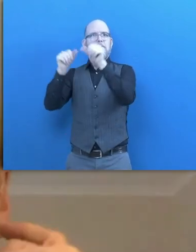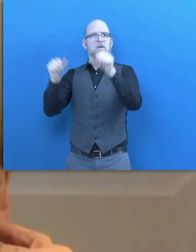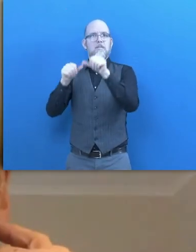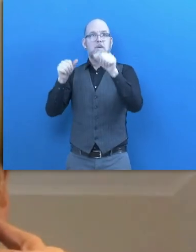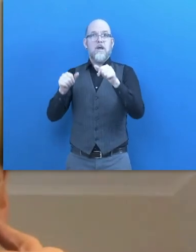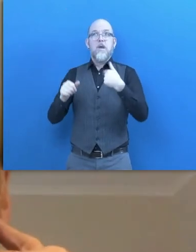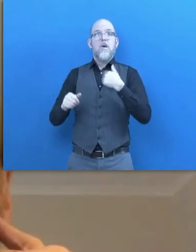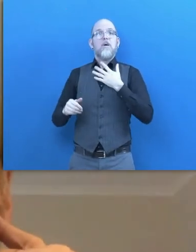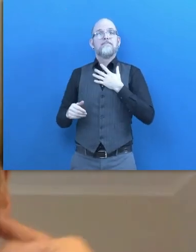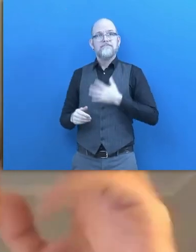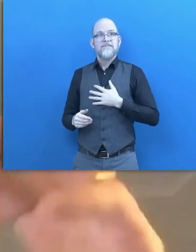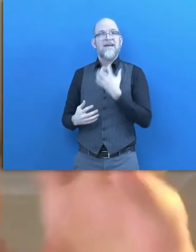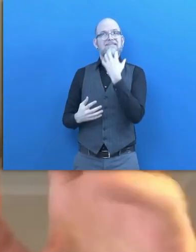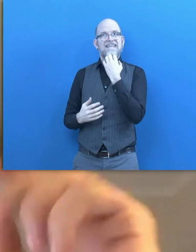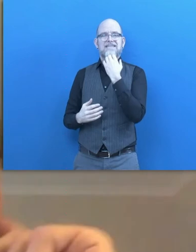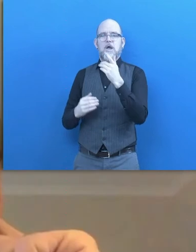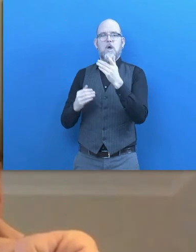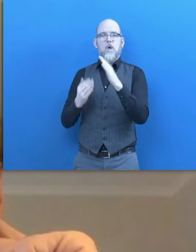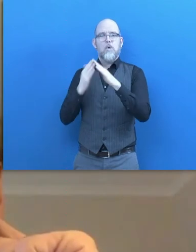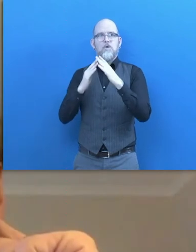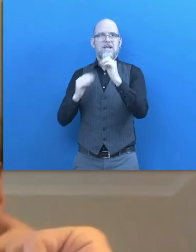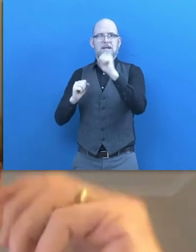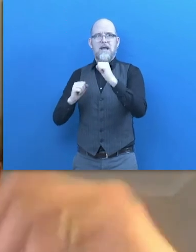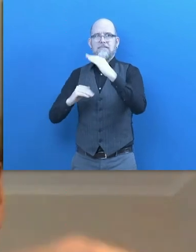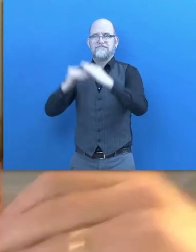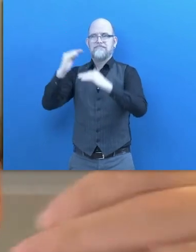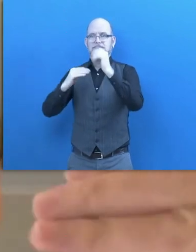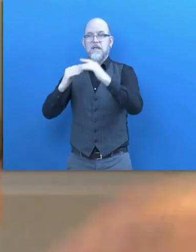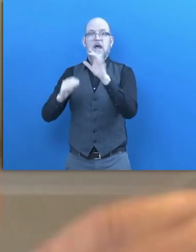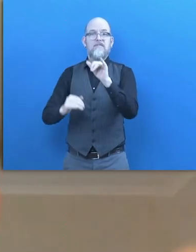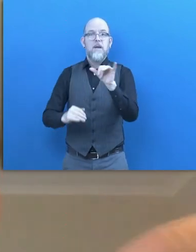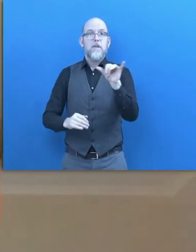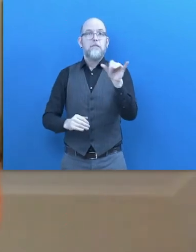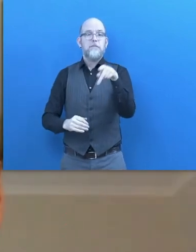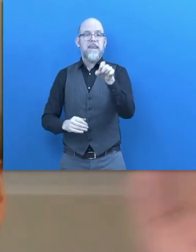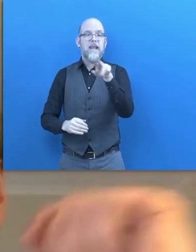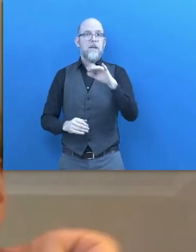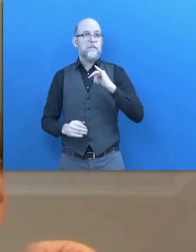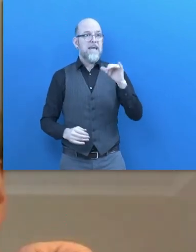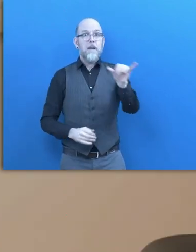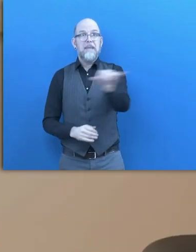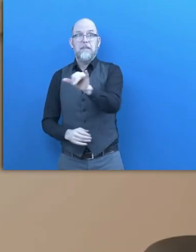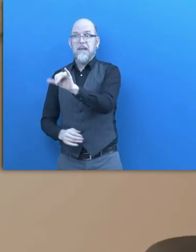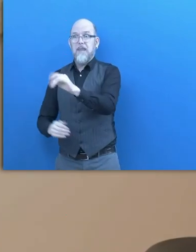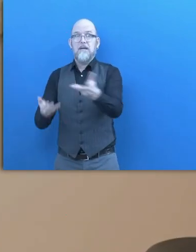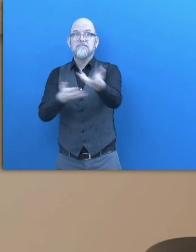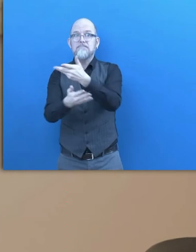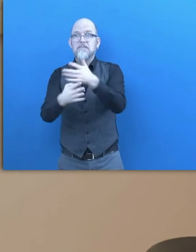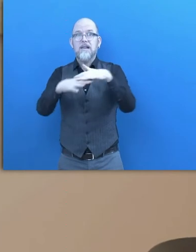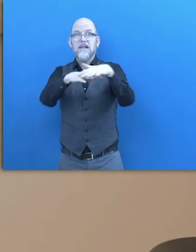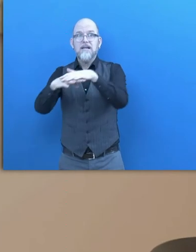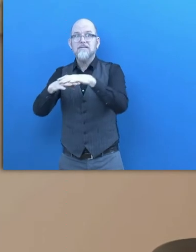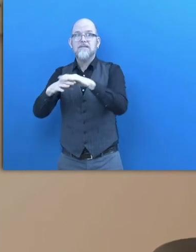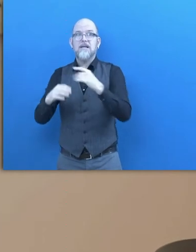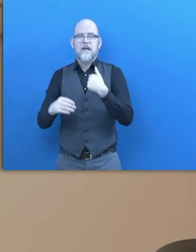communities of people to help each other to have this peer-to-peer coaching, which turned out to be very successful